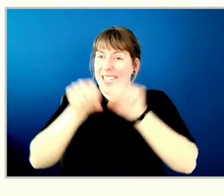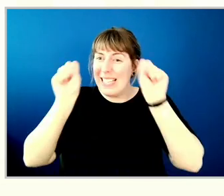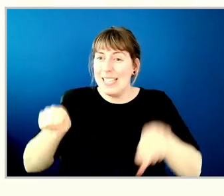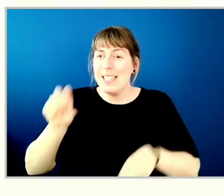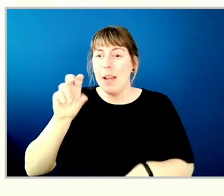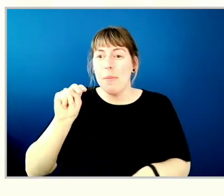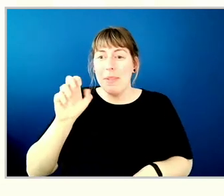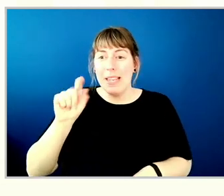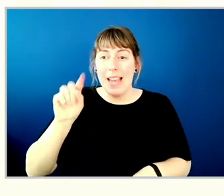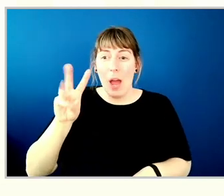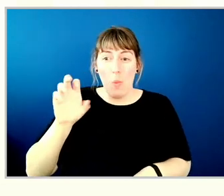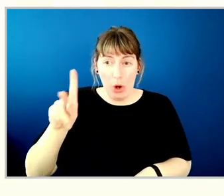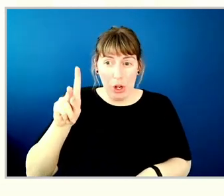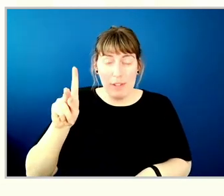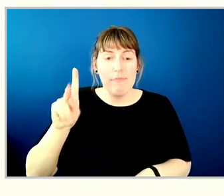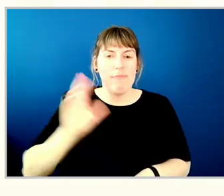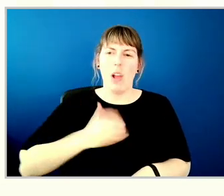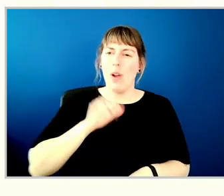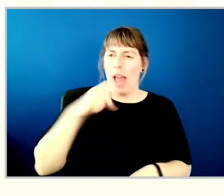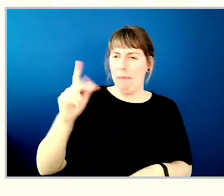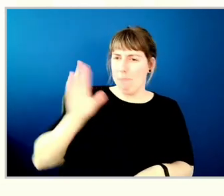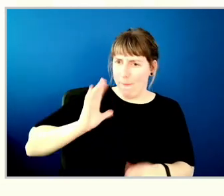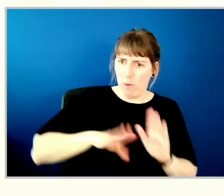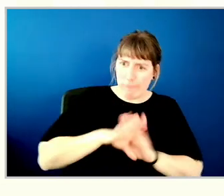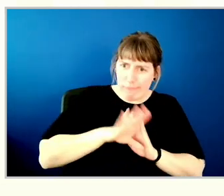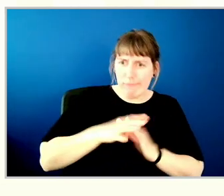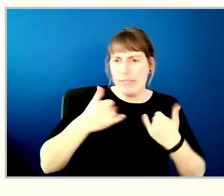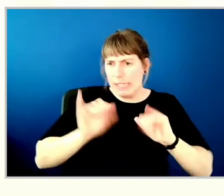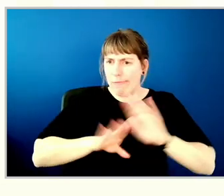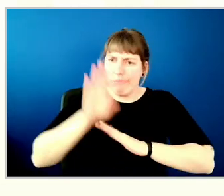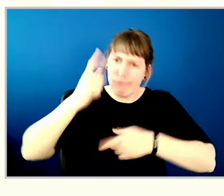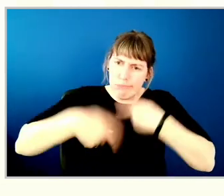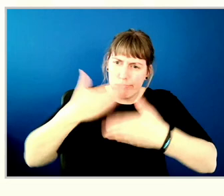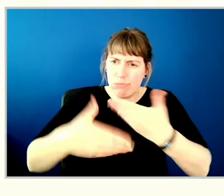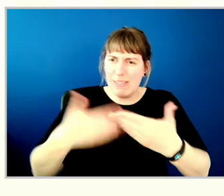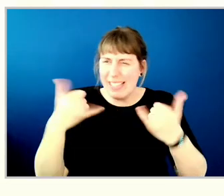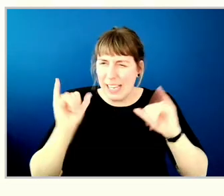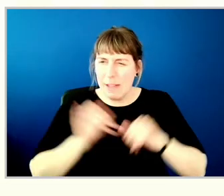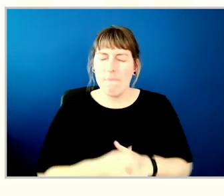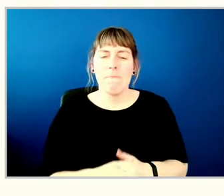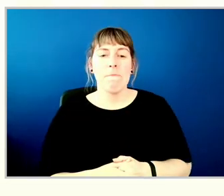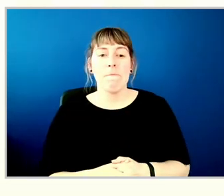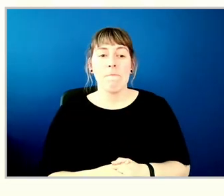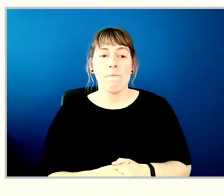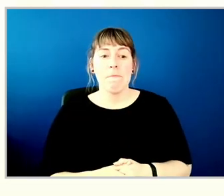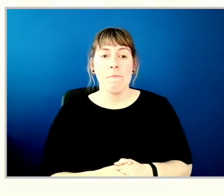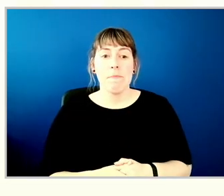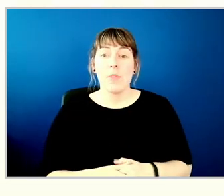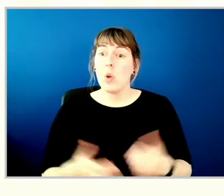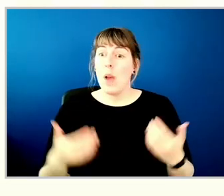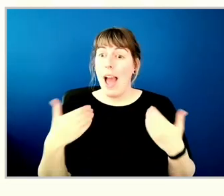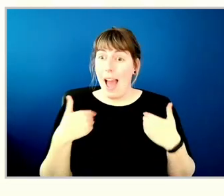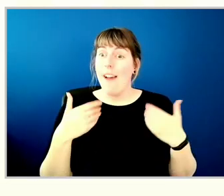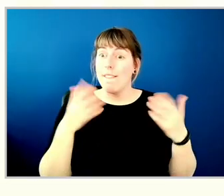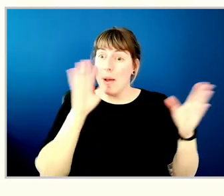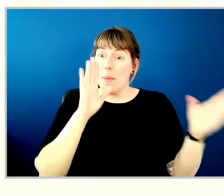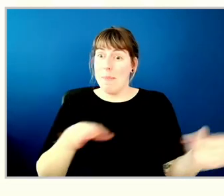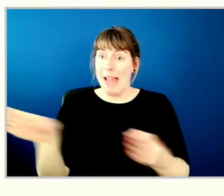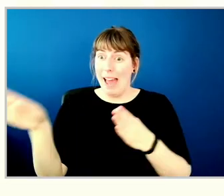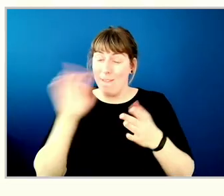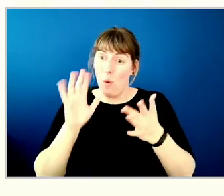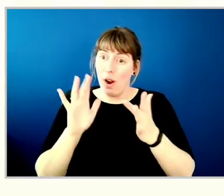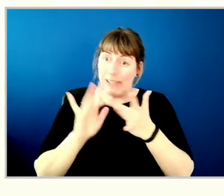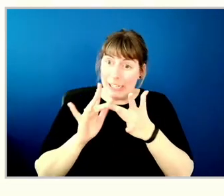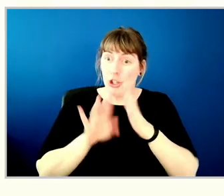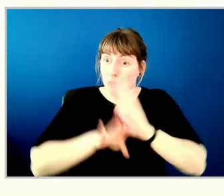how our app was developed in the past is how we work on it now. So we do have an overall digital roadmap and we're working to make sure that those